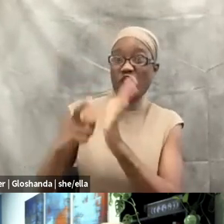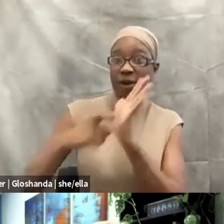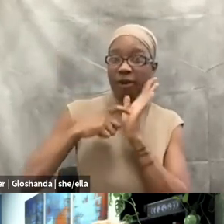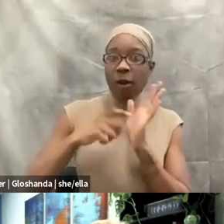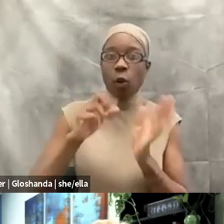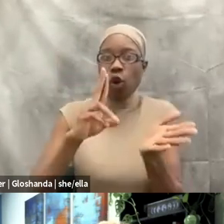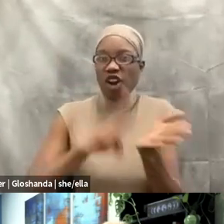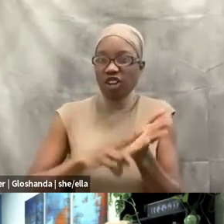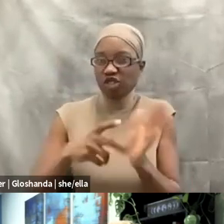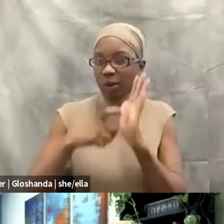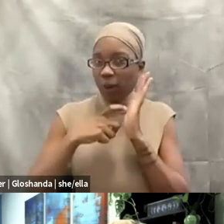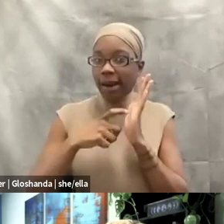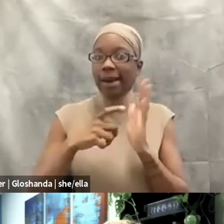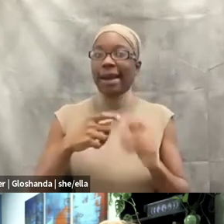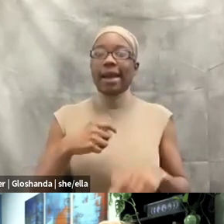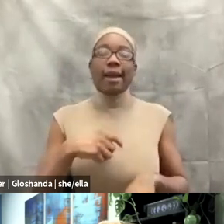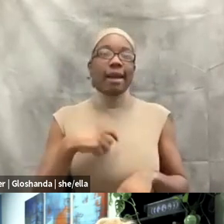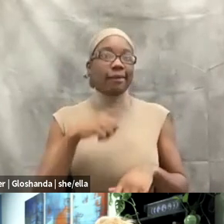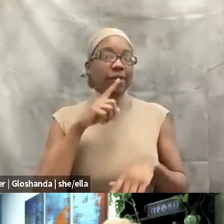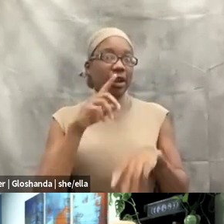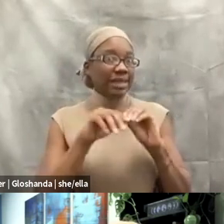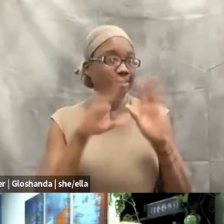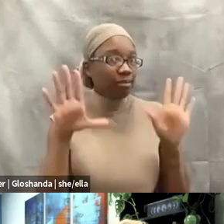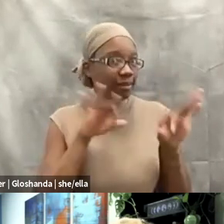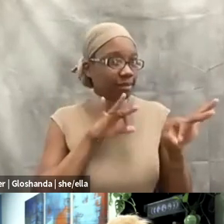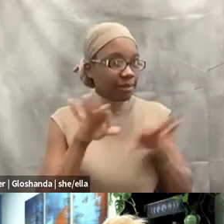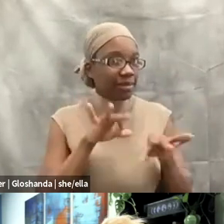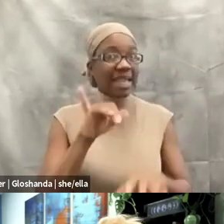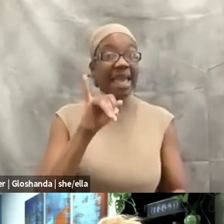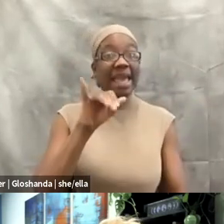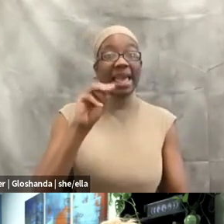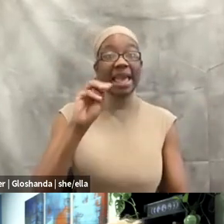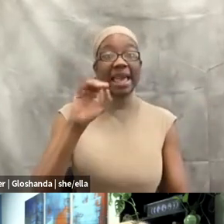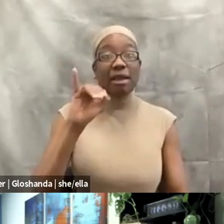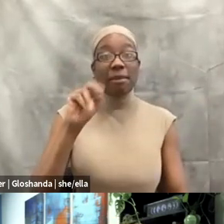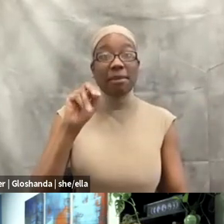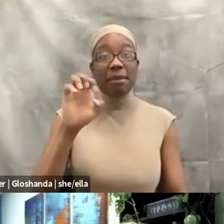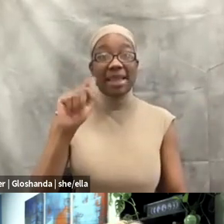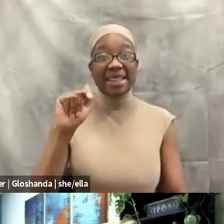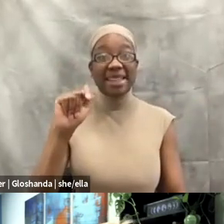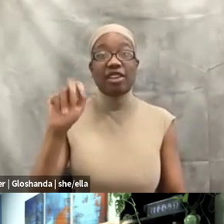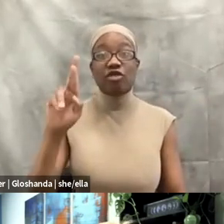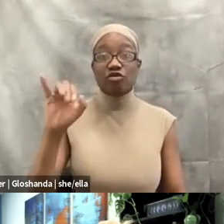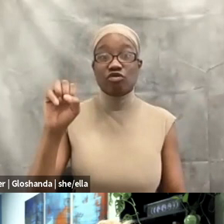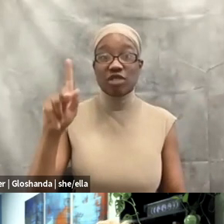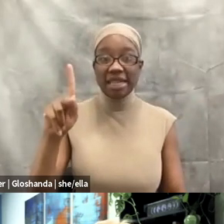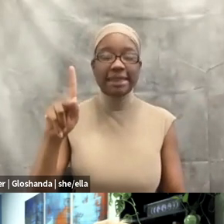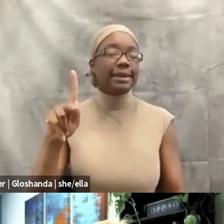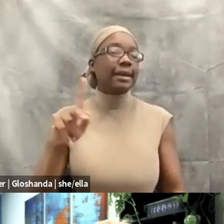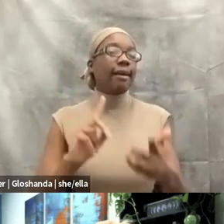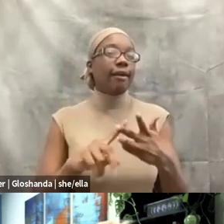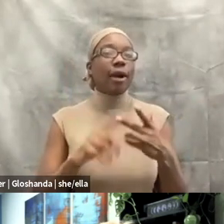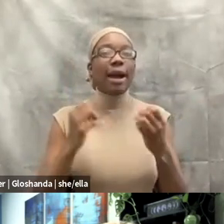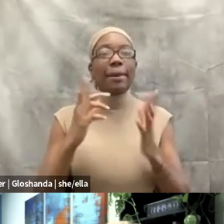explicit about what imminent risk means, um, and putting a number of hours and, and what the standard is for thinking that someone,